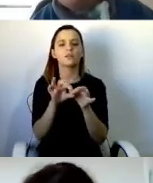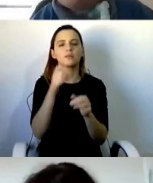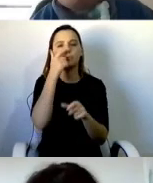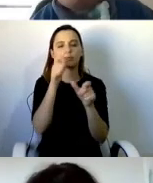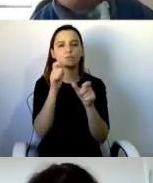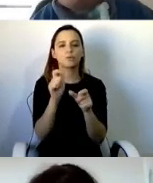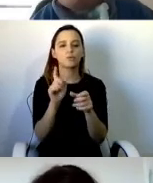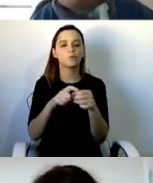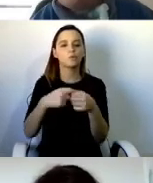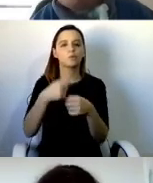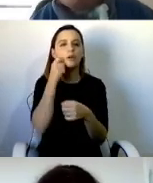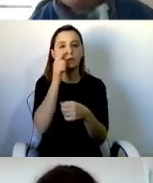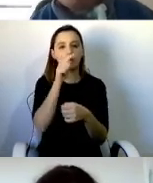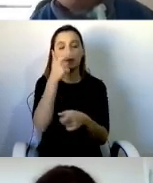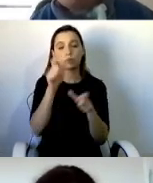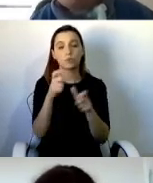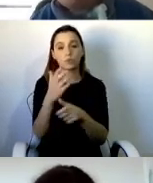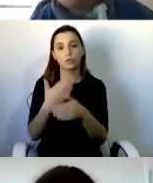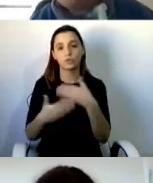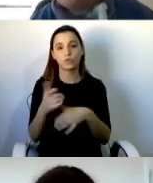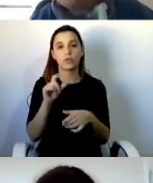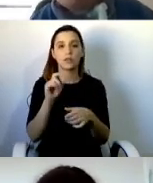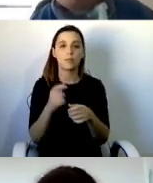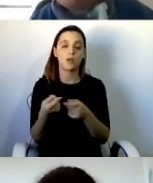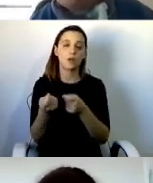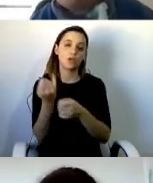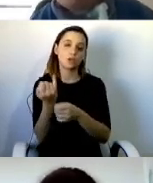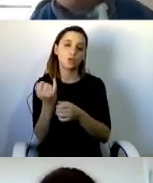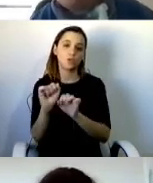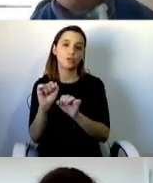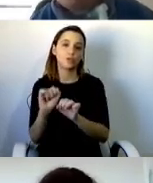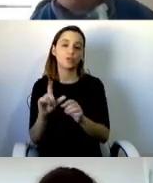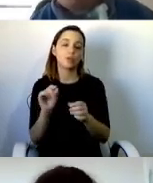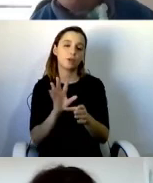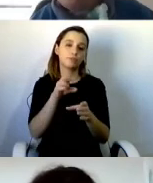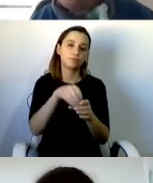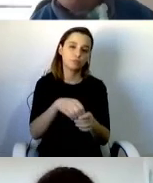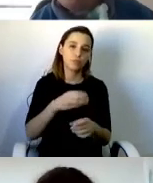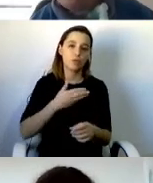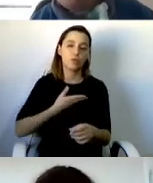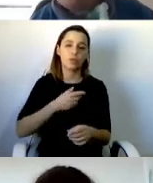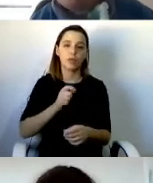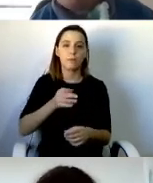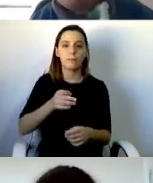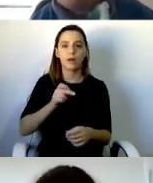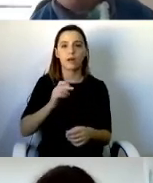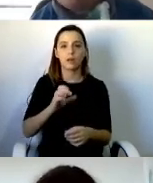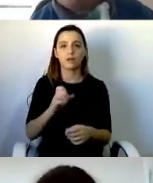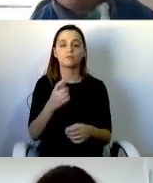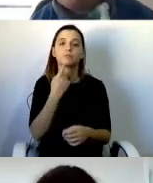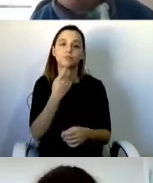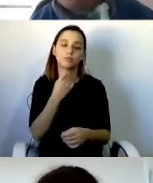Deepak, in England. The report is a vision for a national independent living